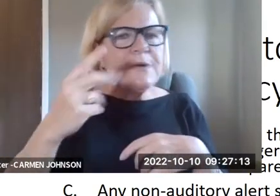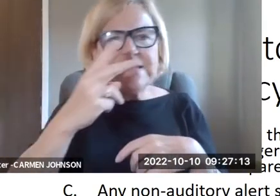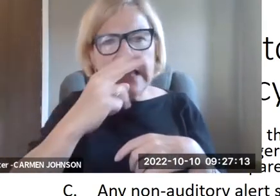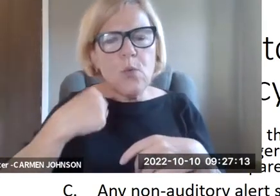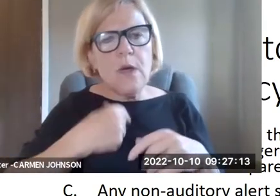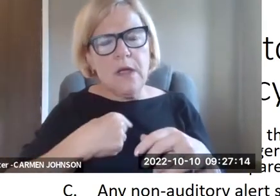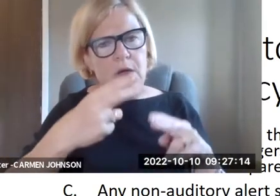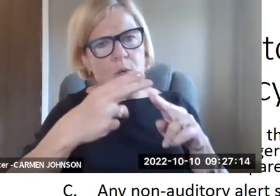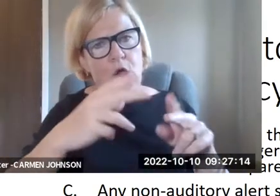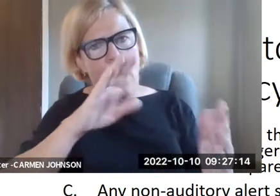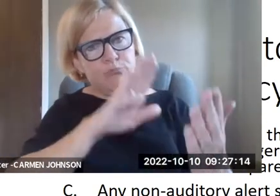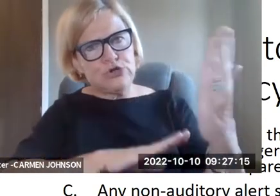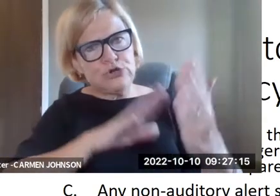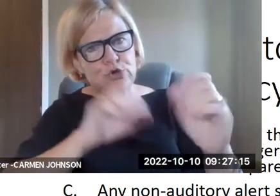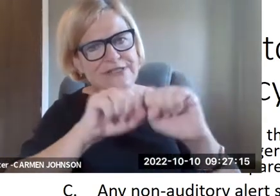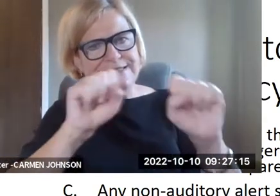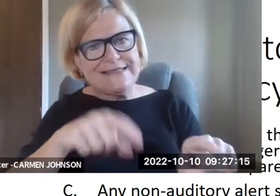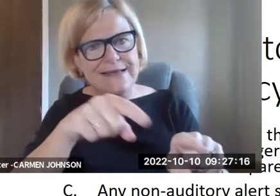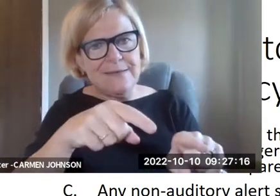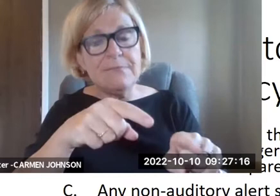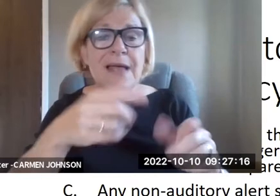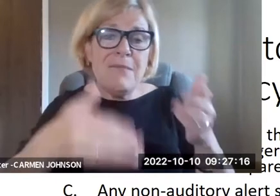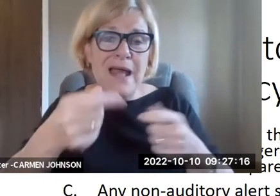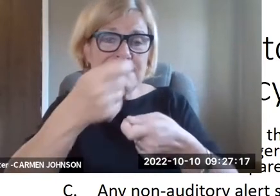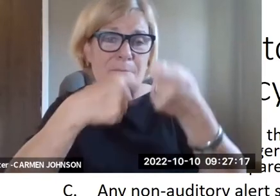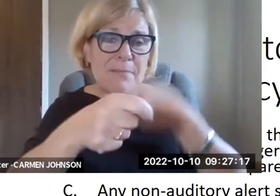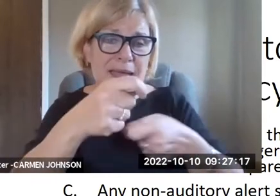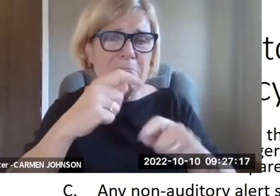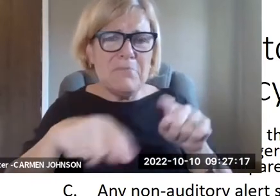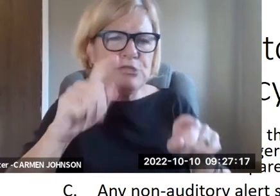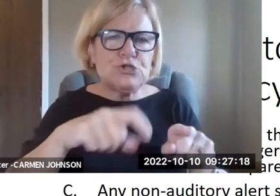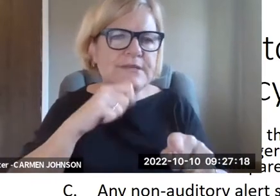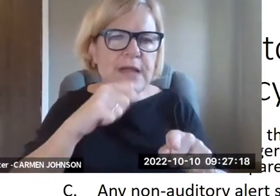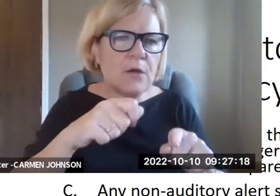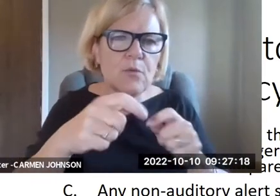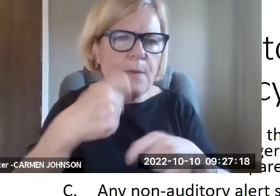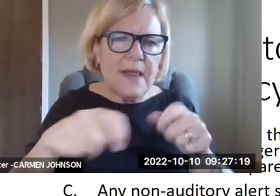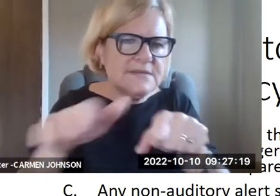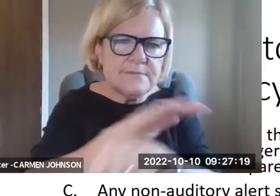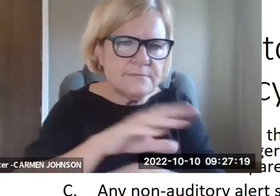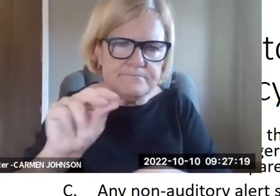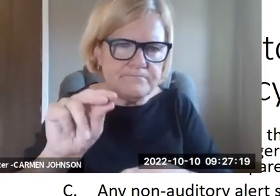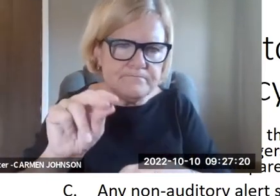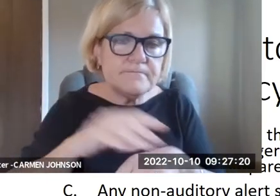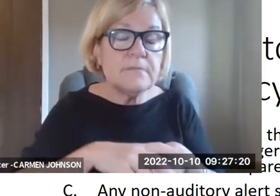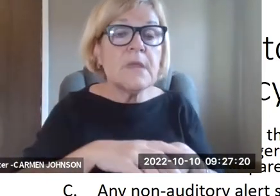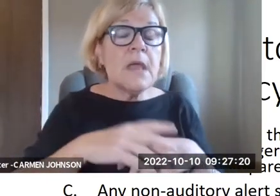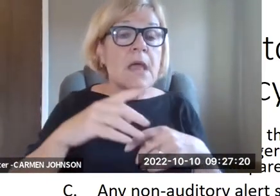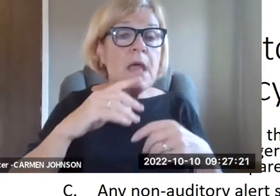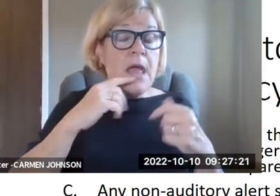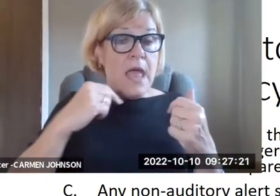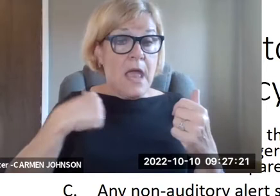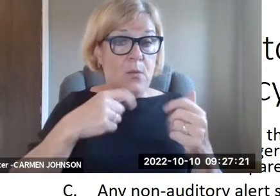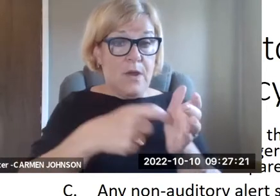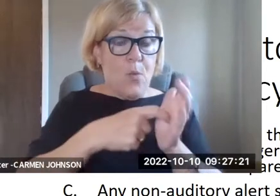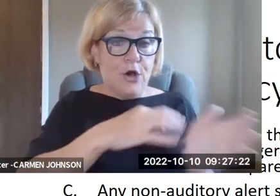same amount of notice as the auditory alerts do. Um, and you'll see in E we reference the person to person systems as something that might